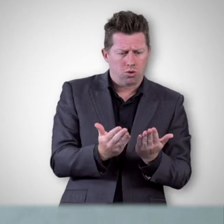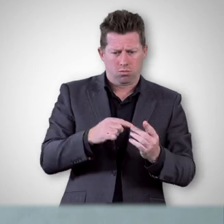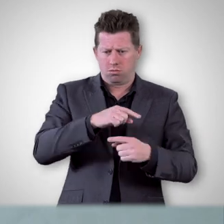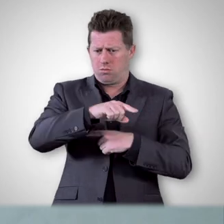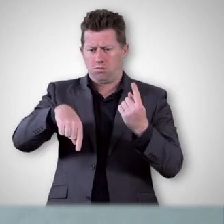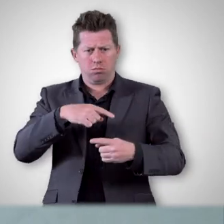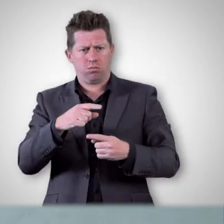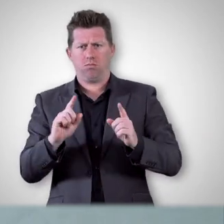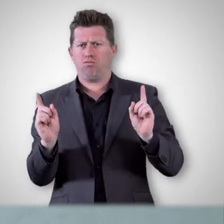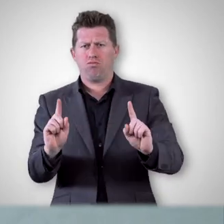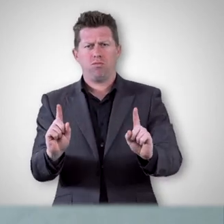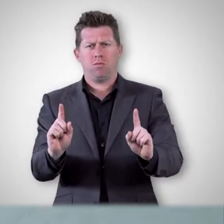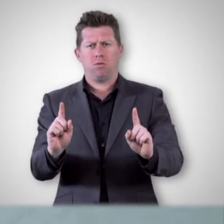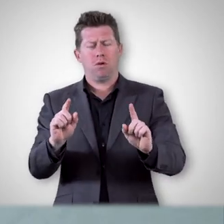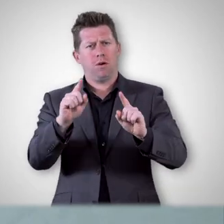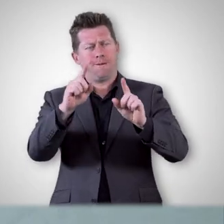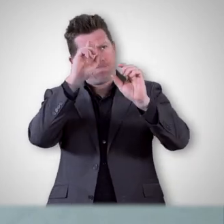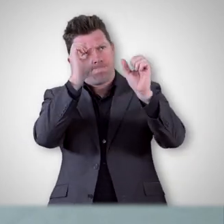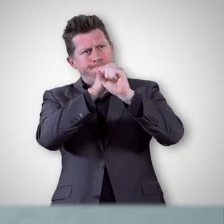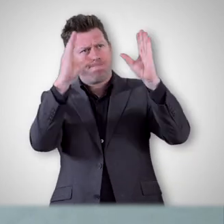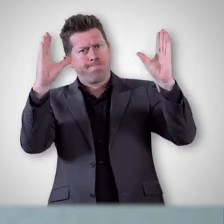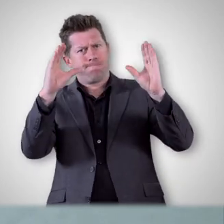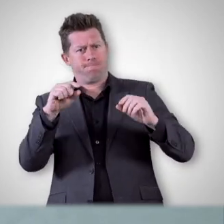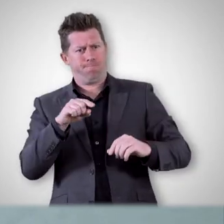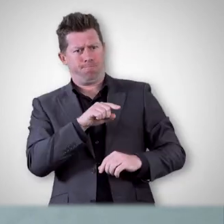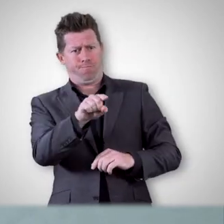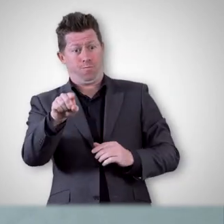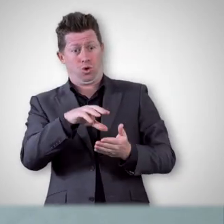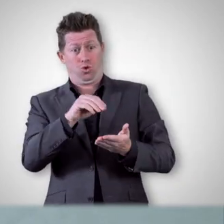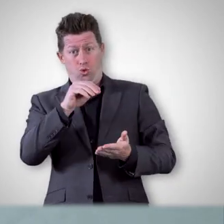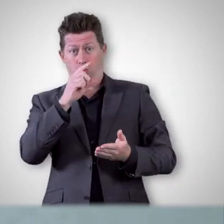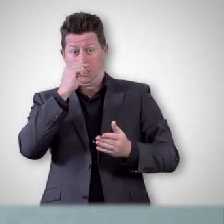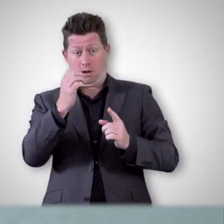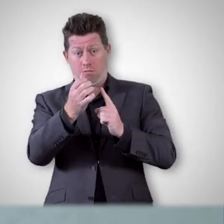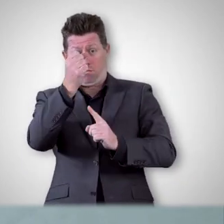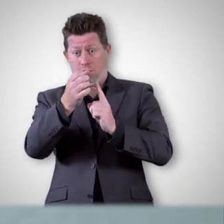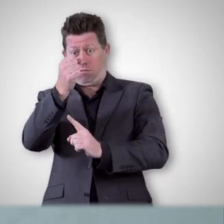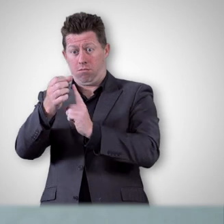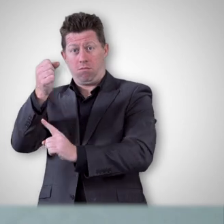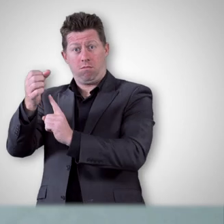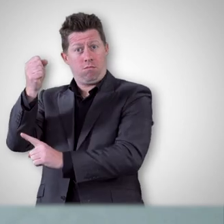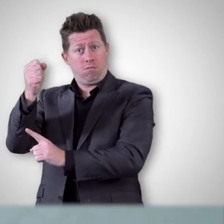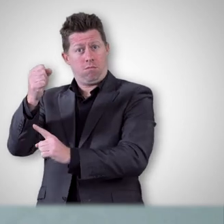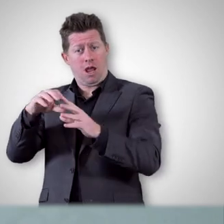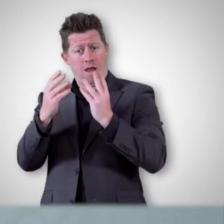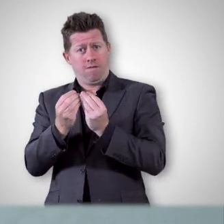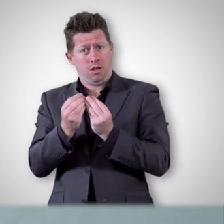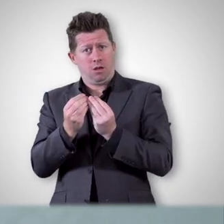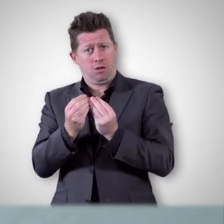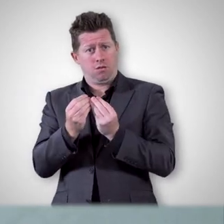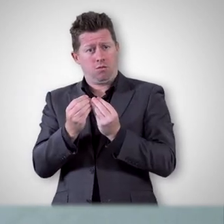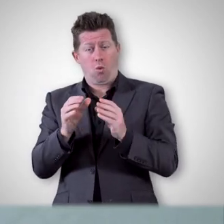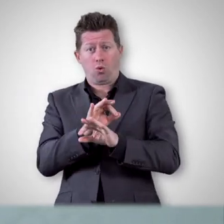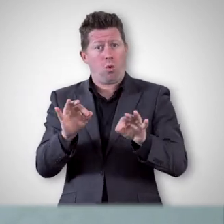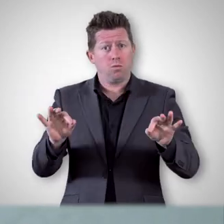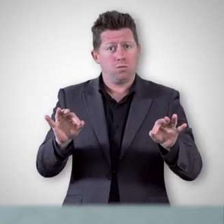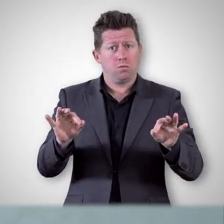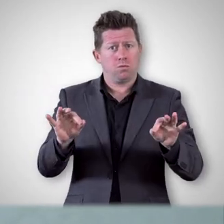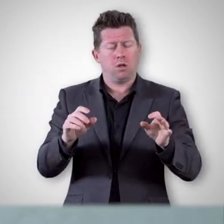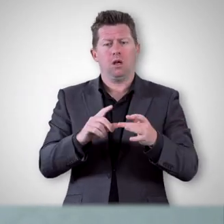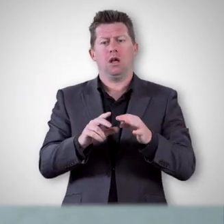with a wider community. Now think about how many ways your learners can successfully accomplish those interactions.